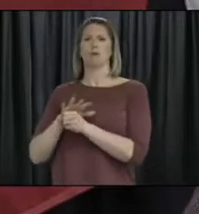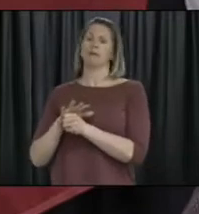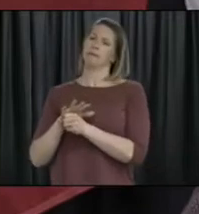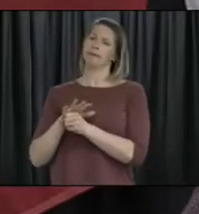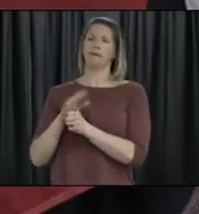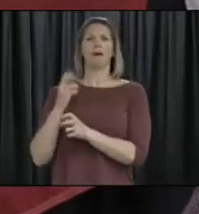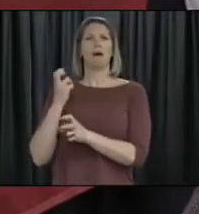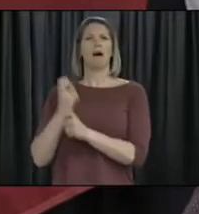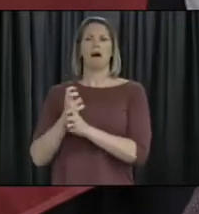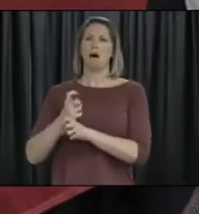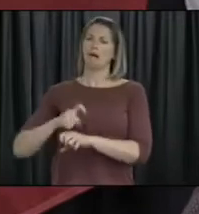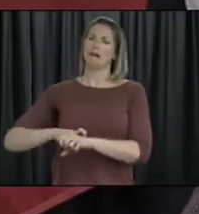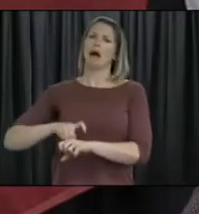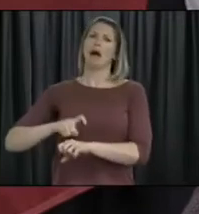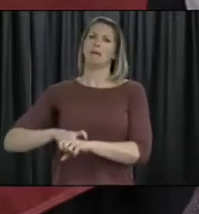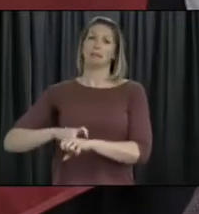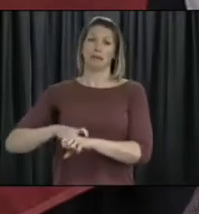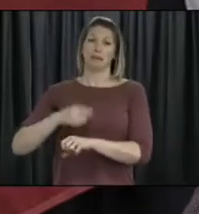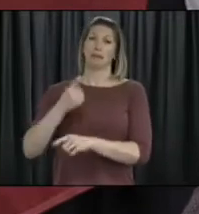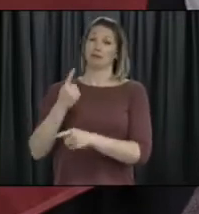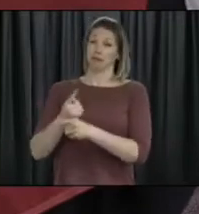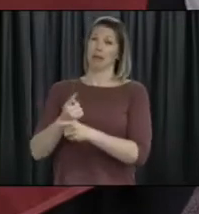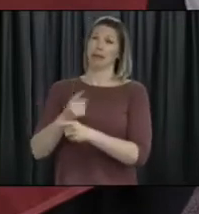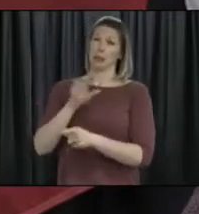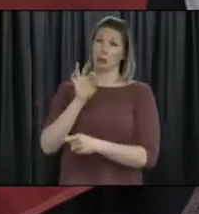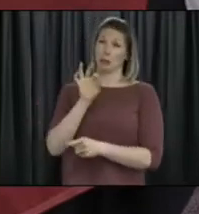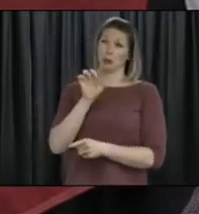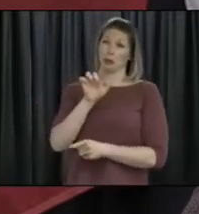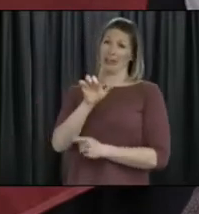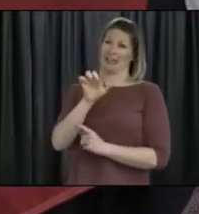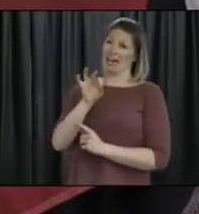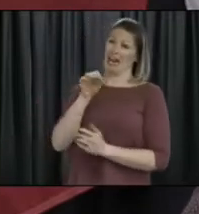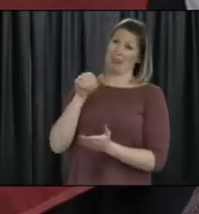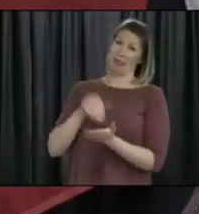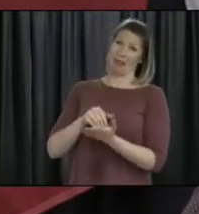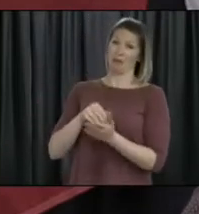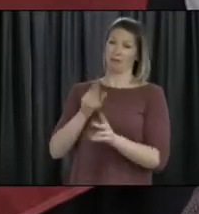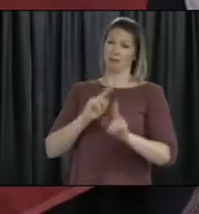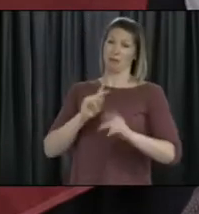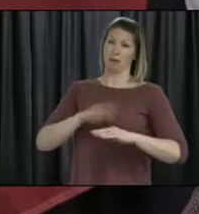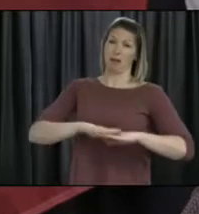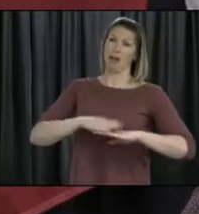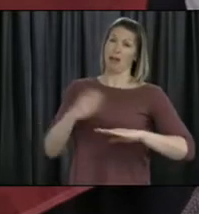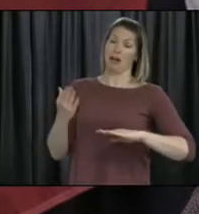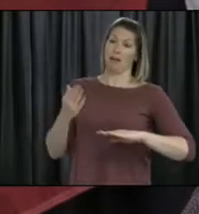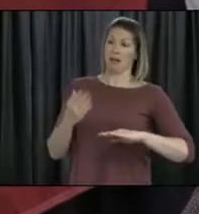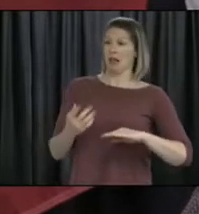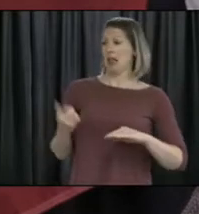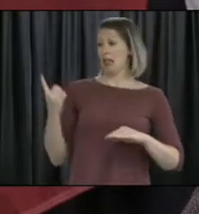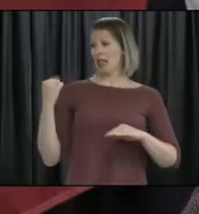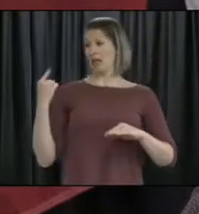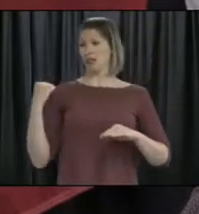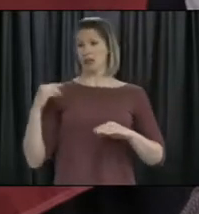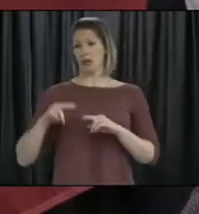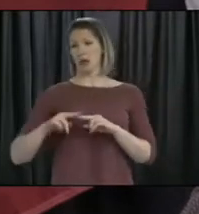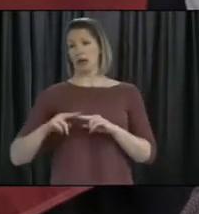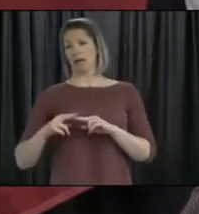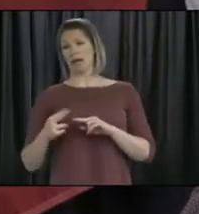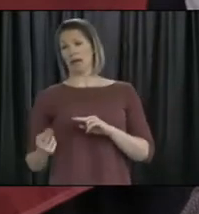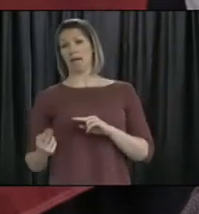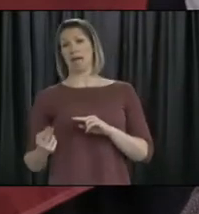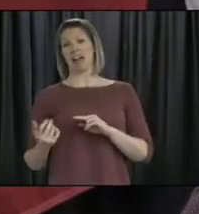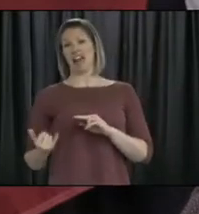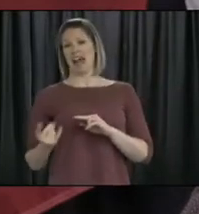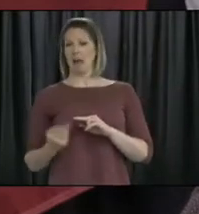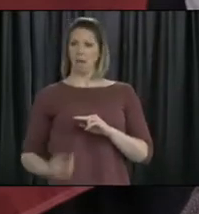and some 29,000, Peter, that you've just mentioned. This is a big increase for Newfoundlanders and Labradorians. We saw the rates go from in March of